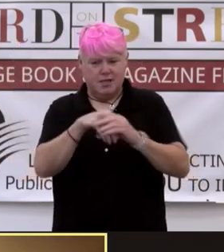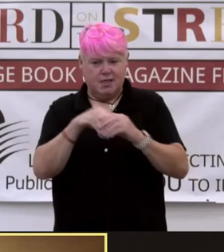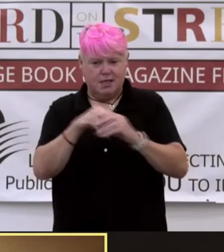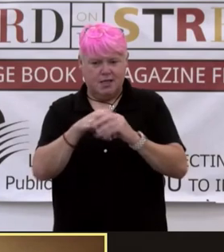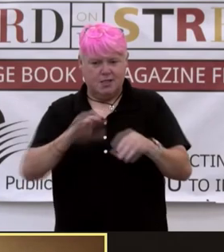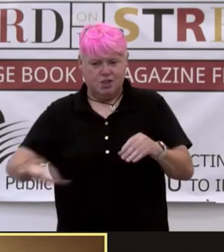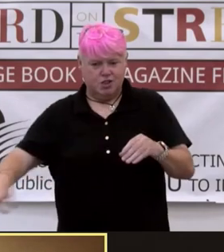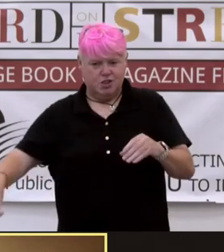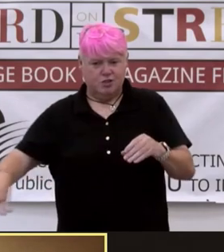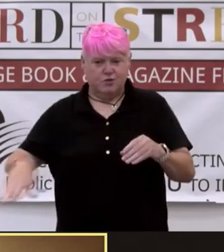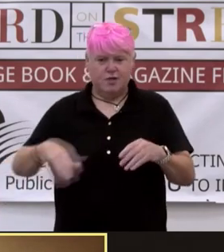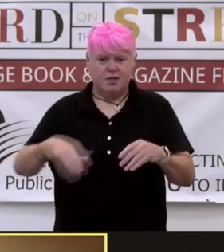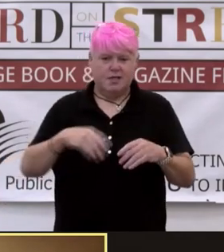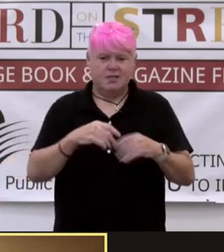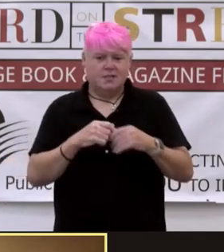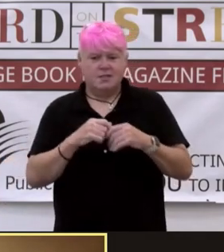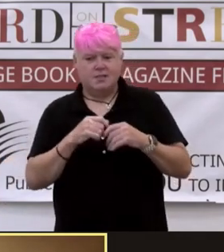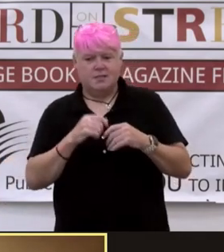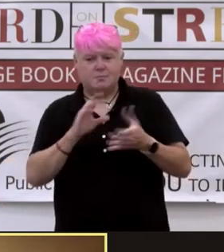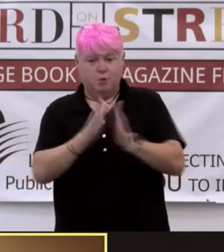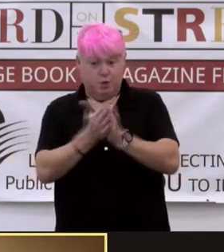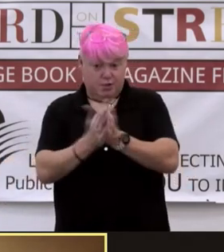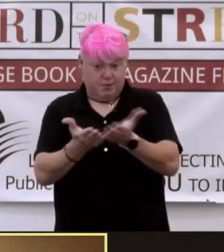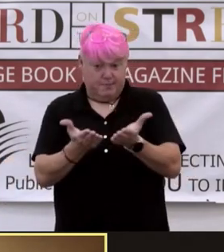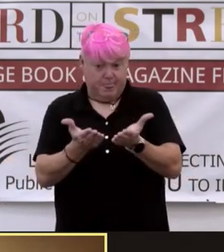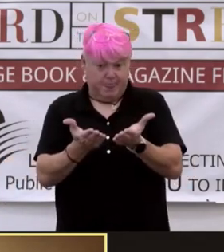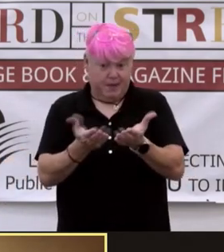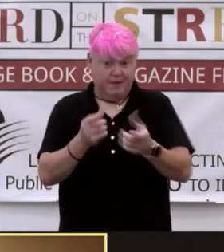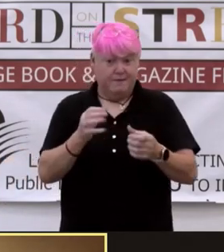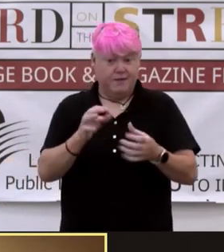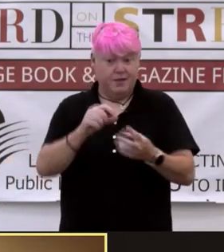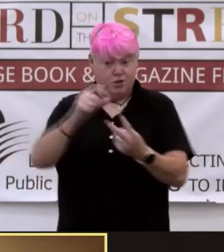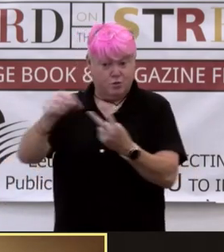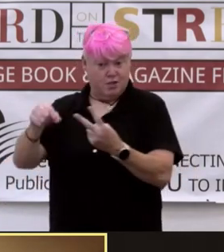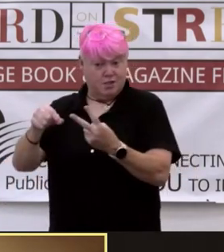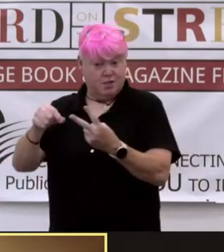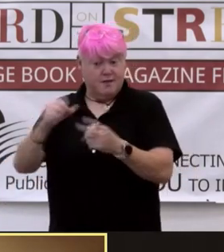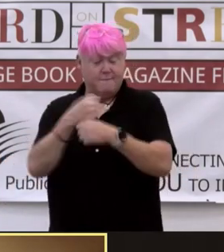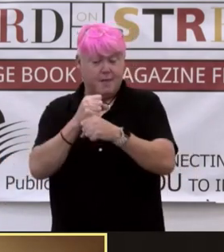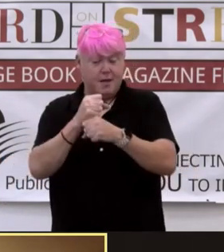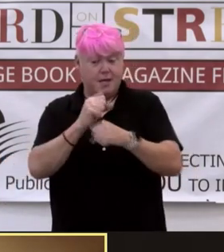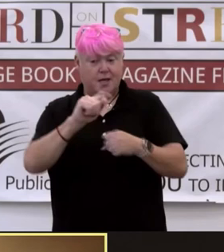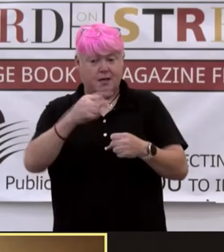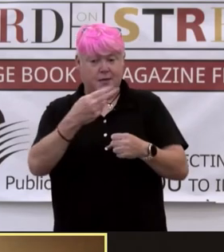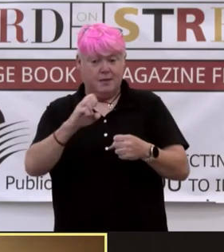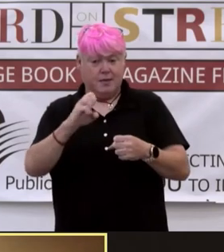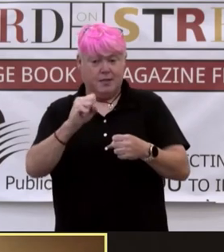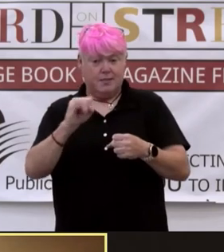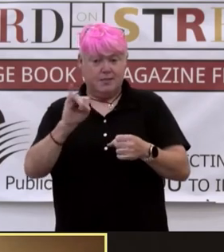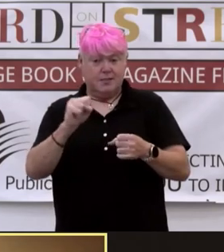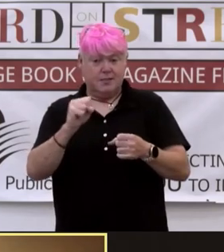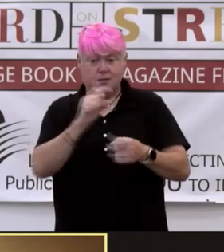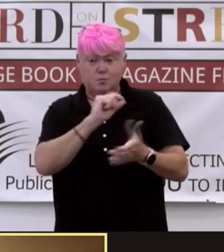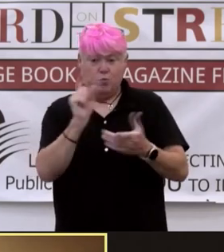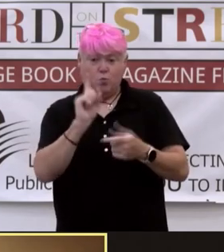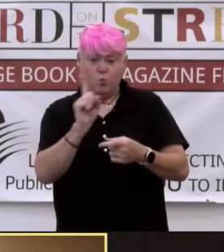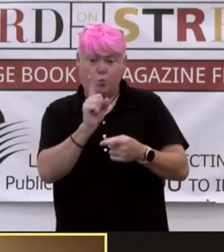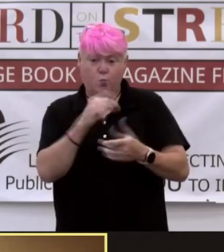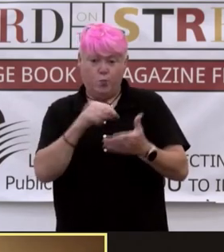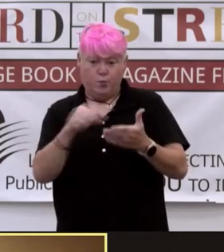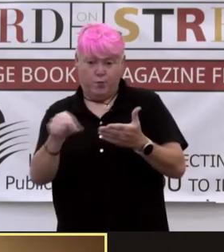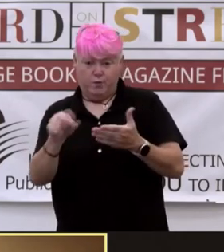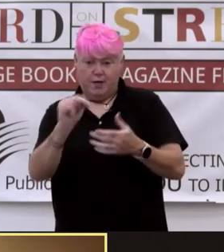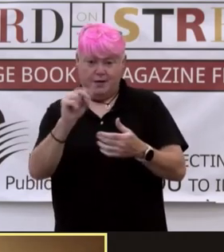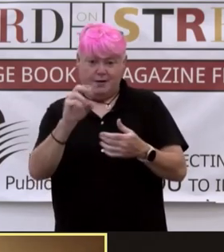they have, you have the choice of doing a thesis, a creative thesis where you write a novel. So I wrote